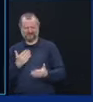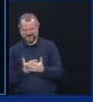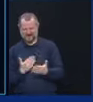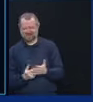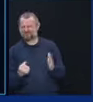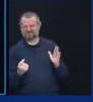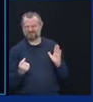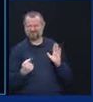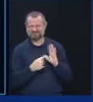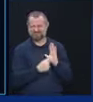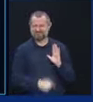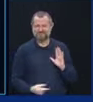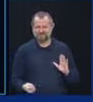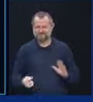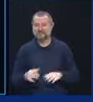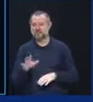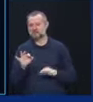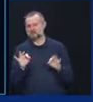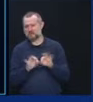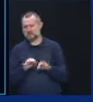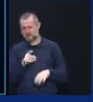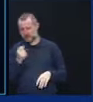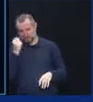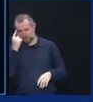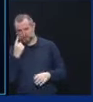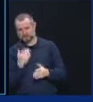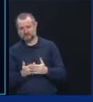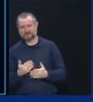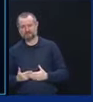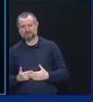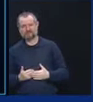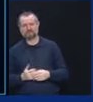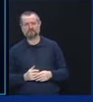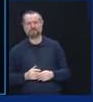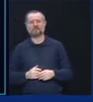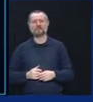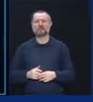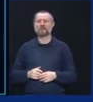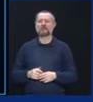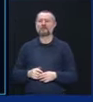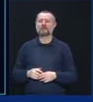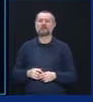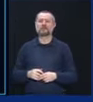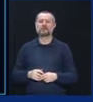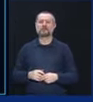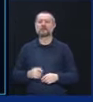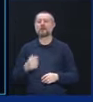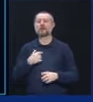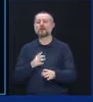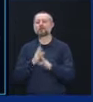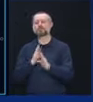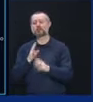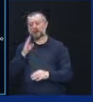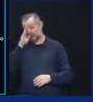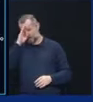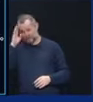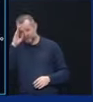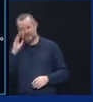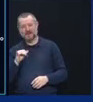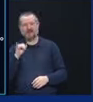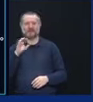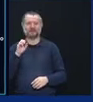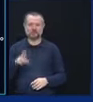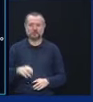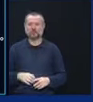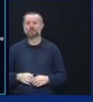them. It's very important to do so. Firstly, hospitalizations and ICU. The modeling said